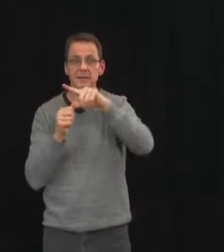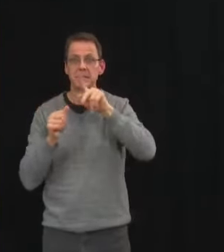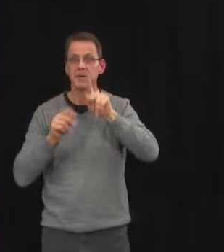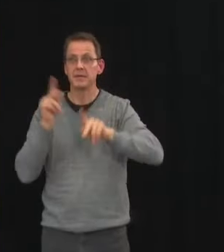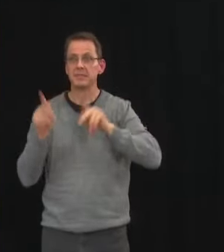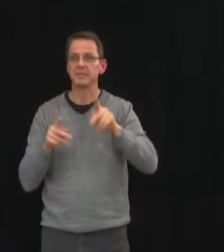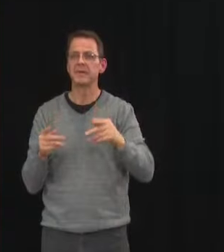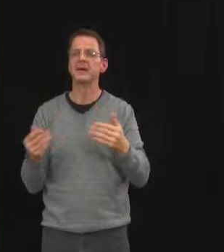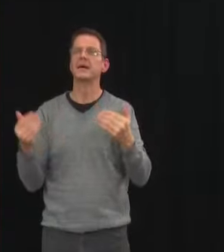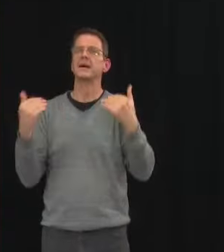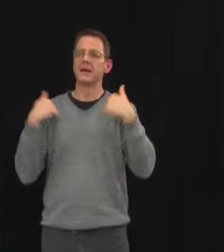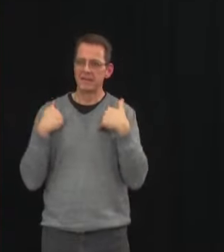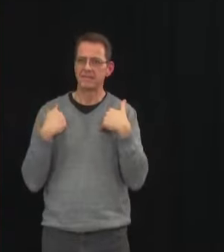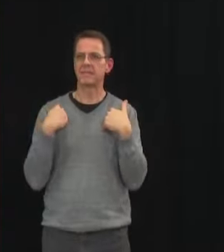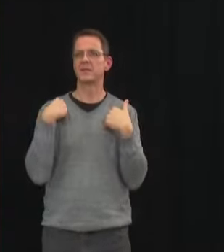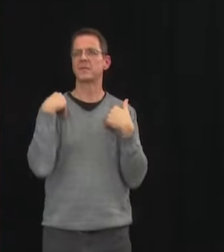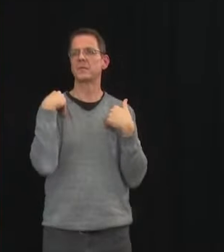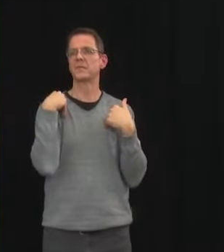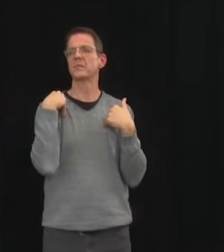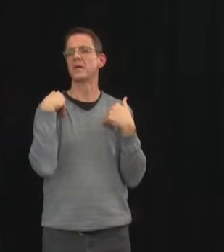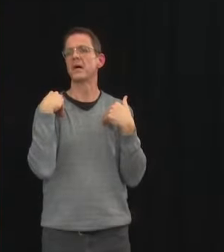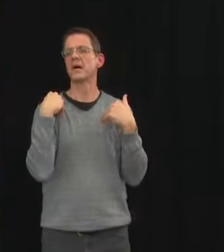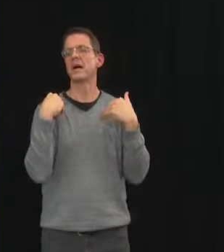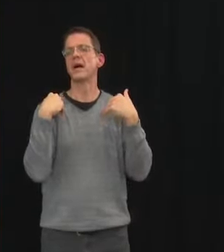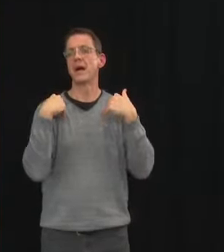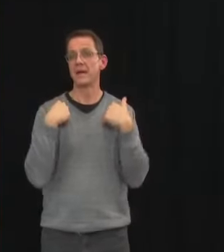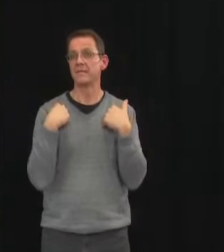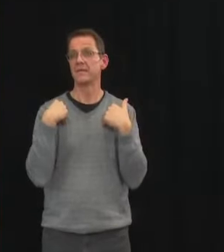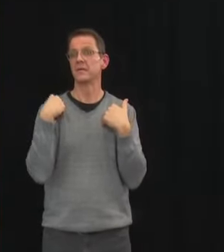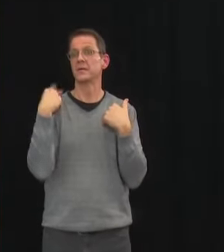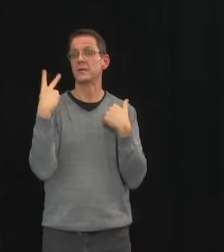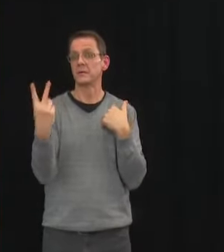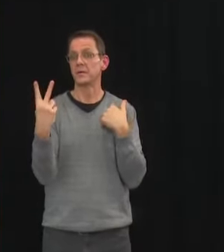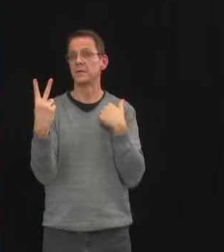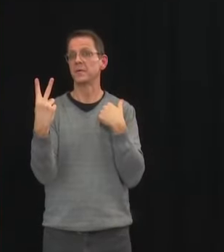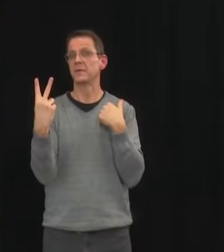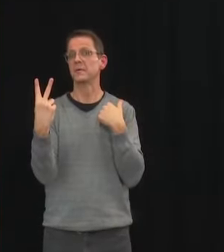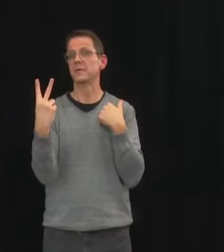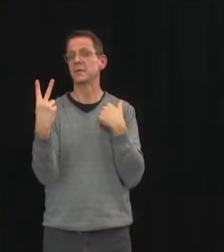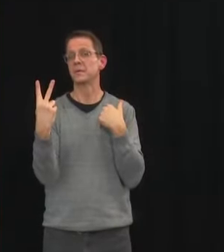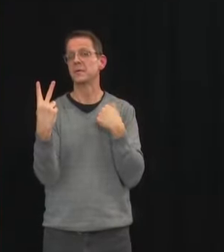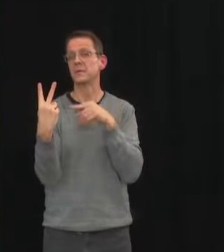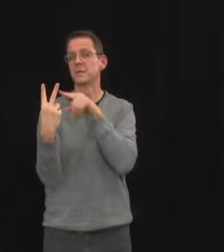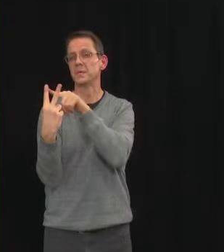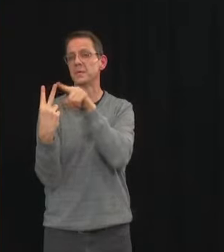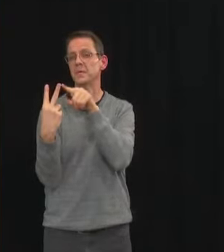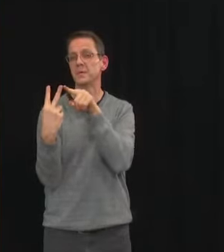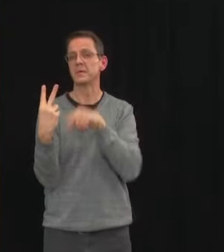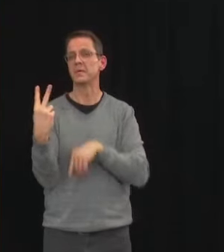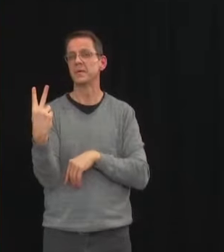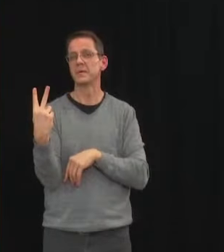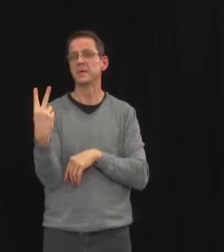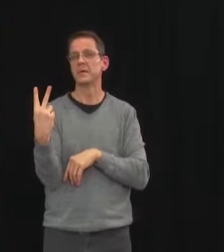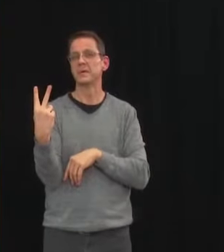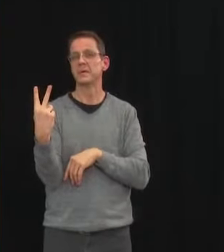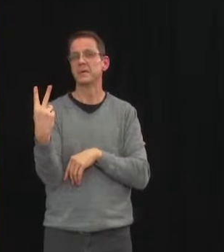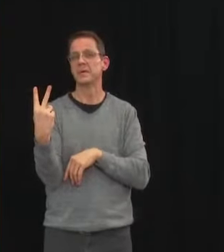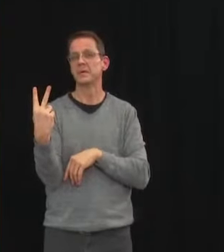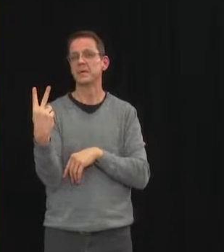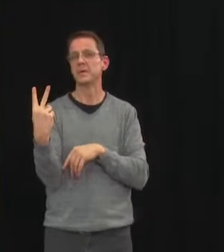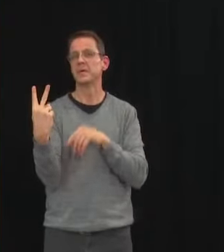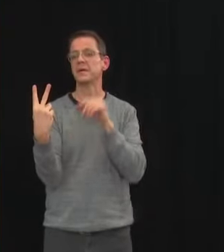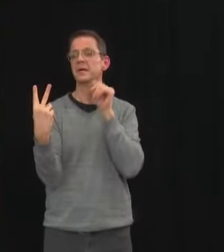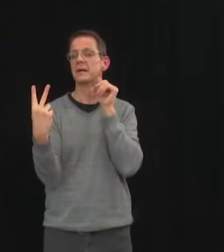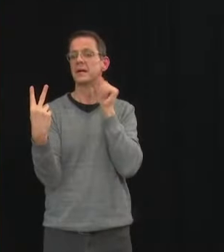people so two people per resident visit them at all times including in outbreak situations so that they would have